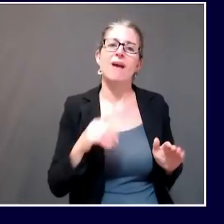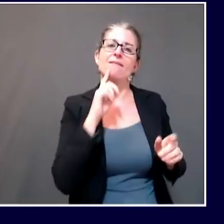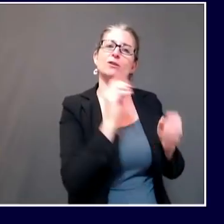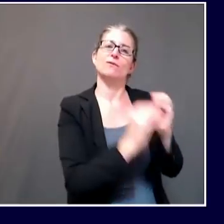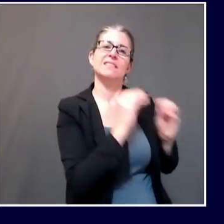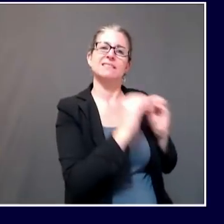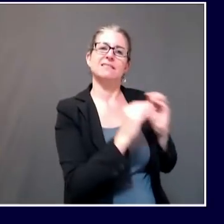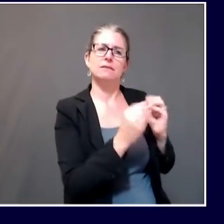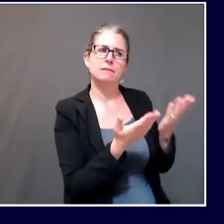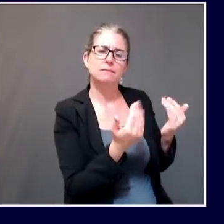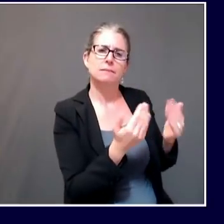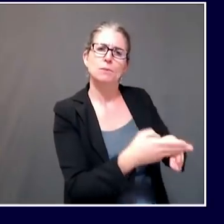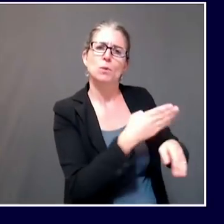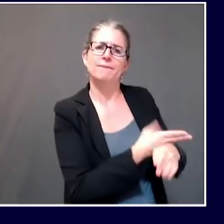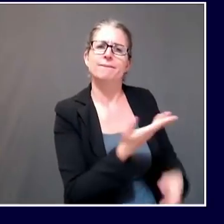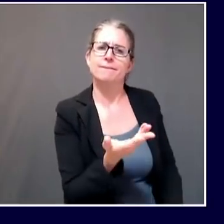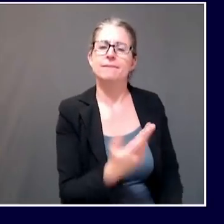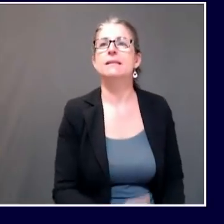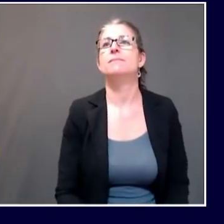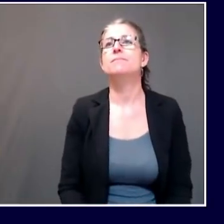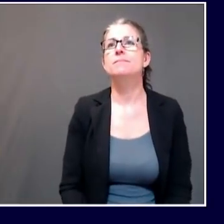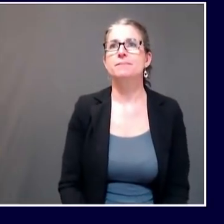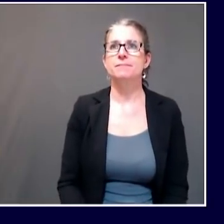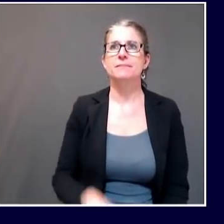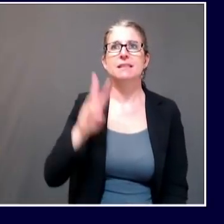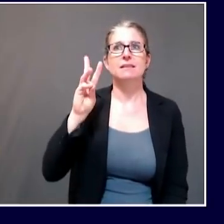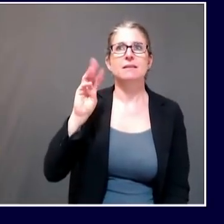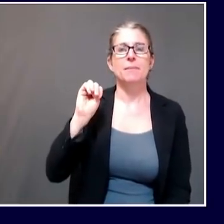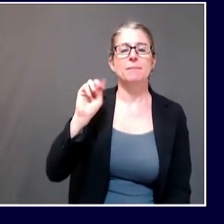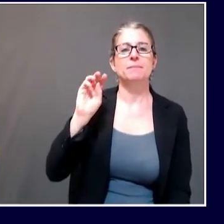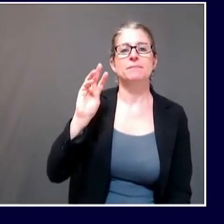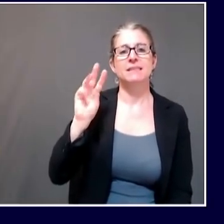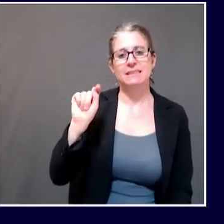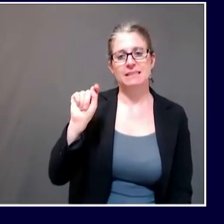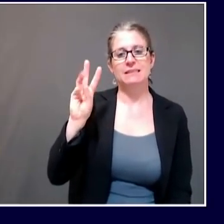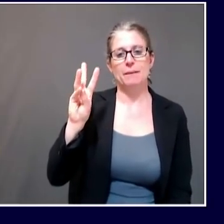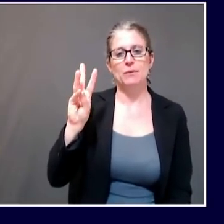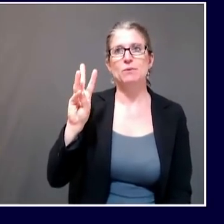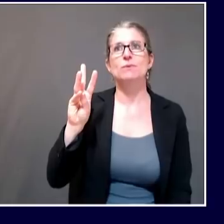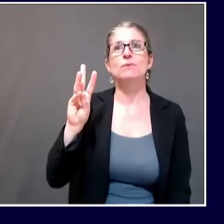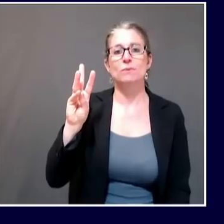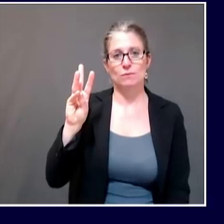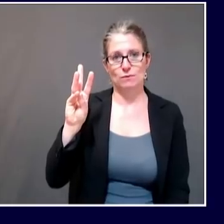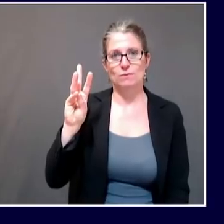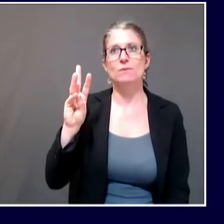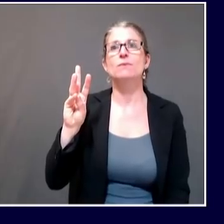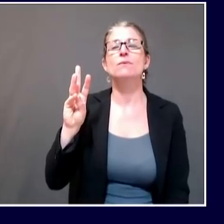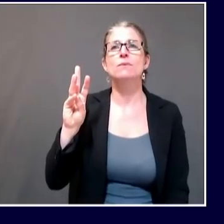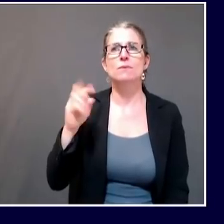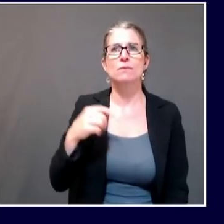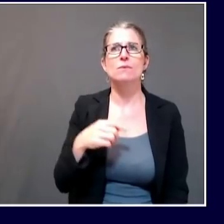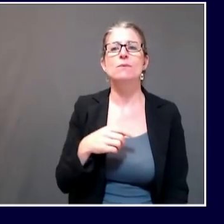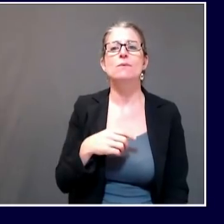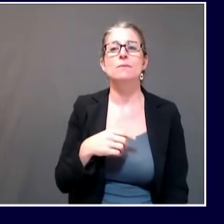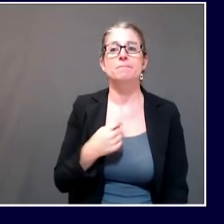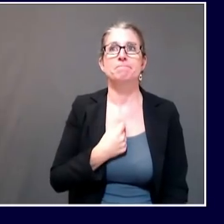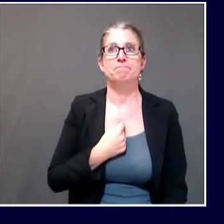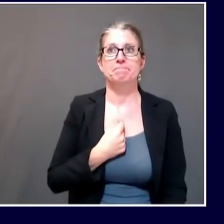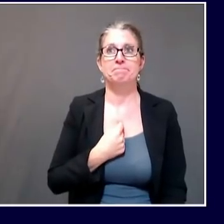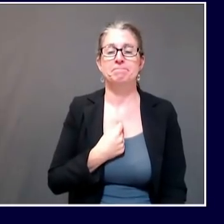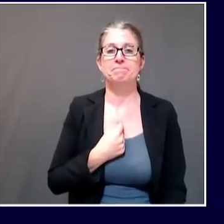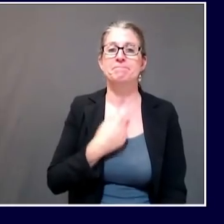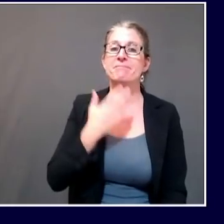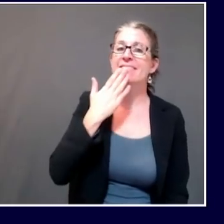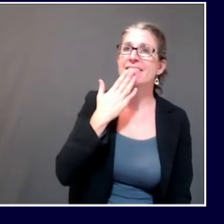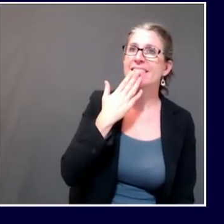Hi, Dr. Shaw. Thank you so much for taking my question and thanks for the update on the Milnocket outbreak. So just going back to that a little bit and talking